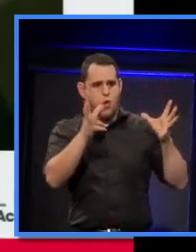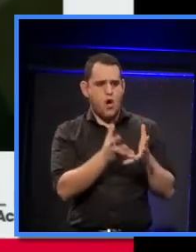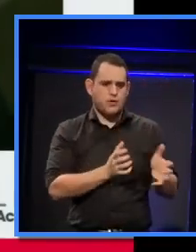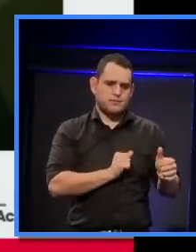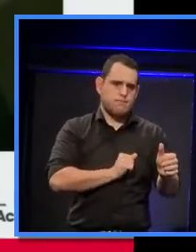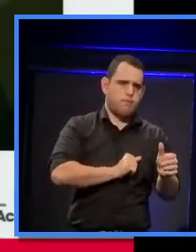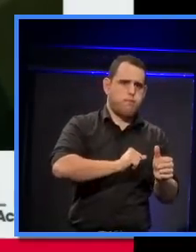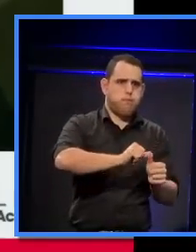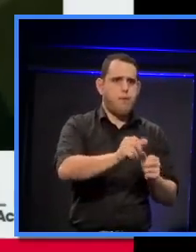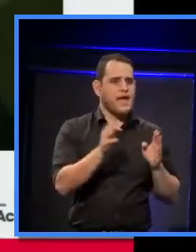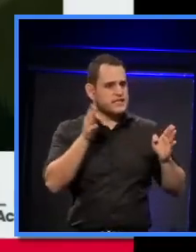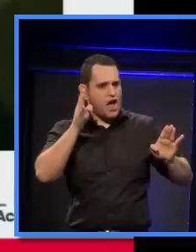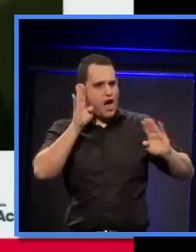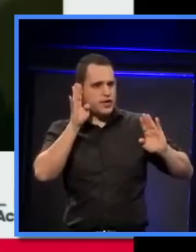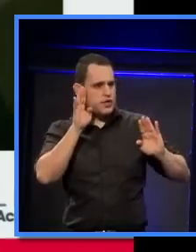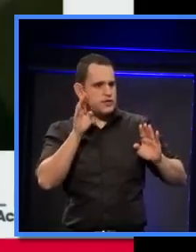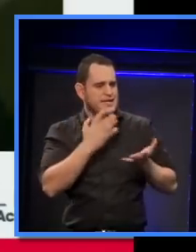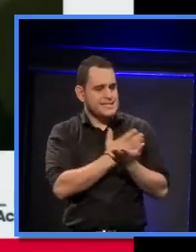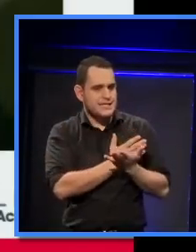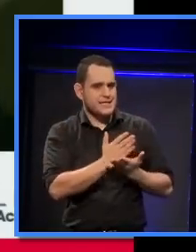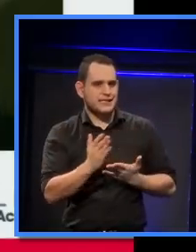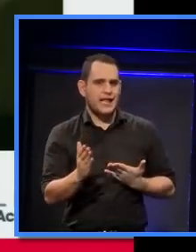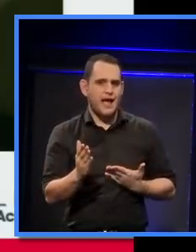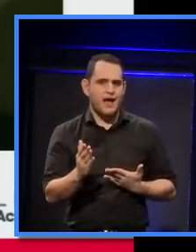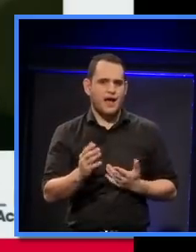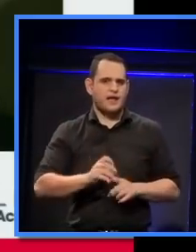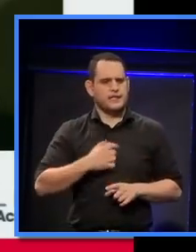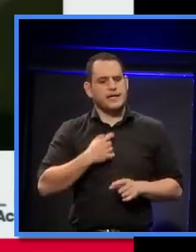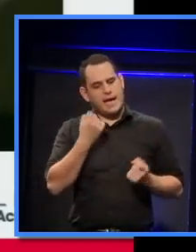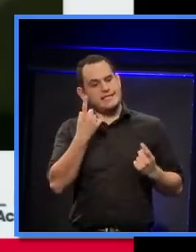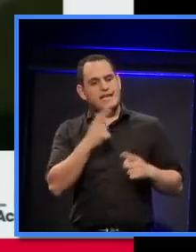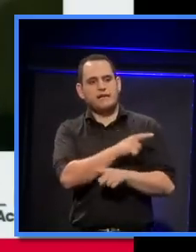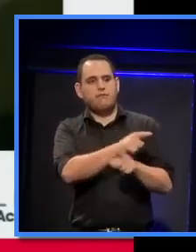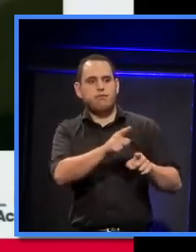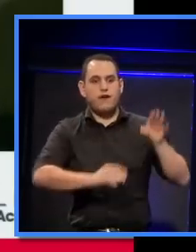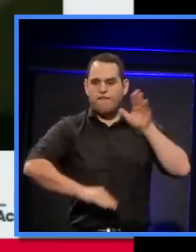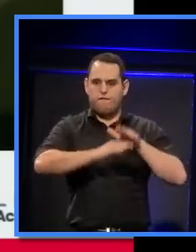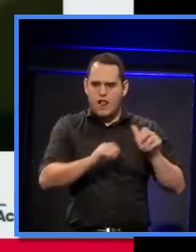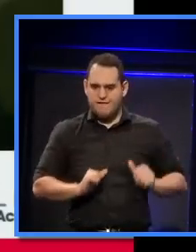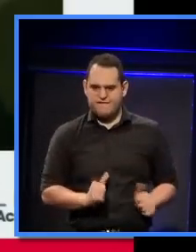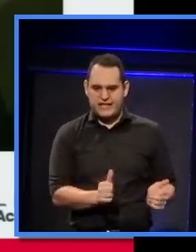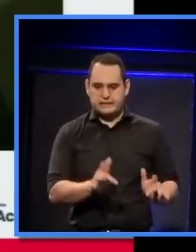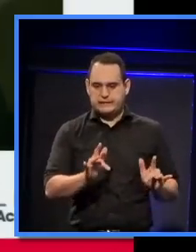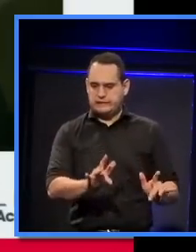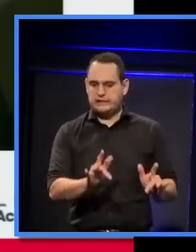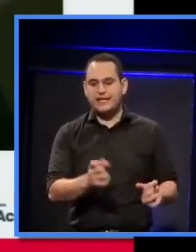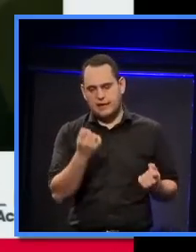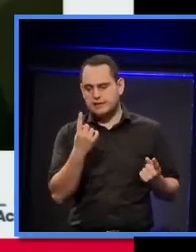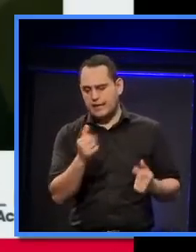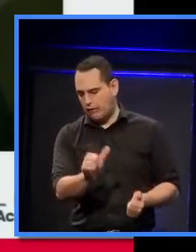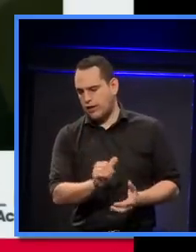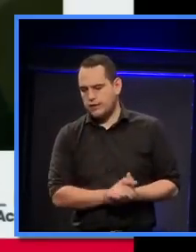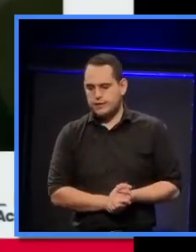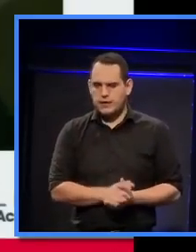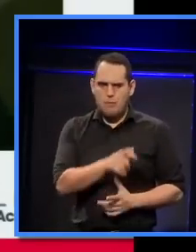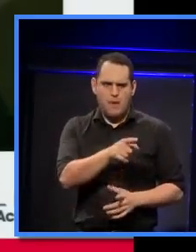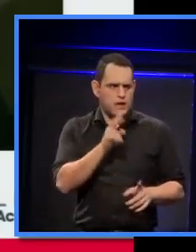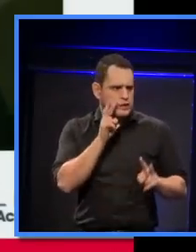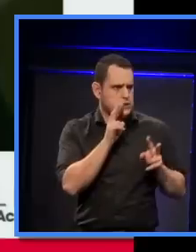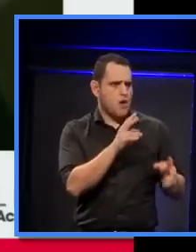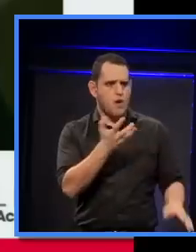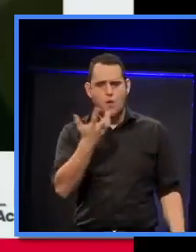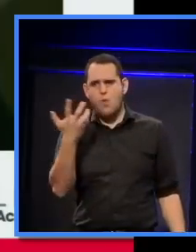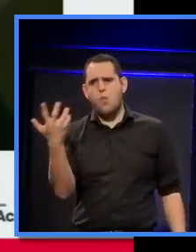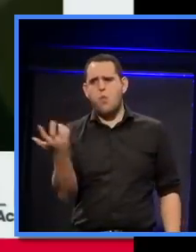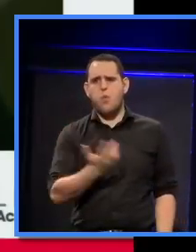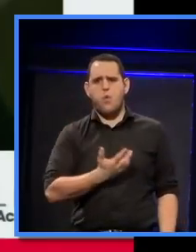acoustics. It was clear that not everything was completely finished at this time. But even then, one